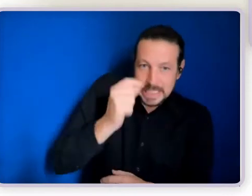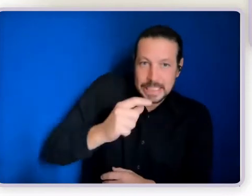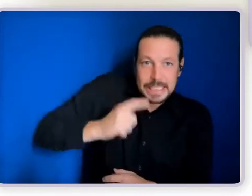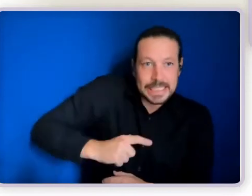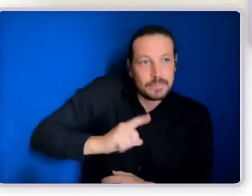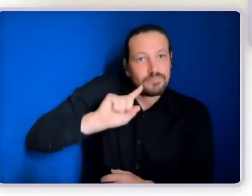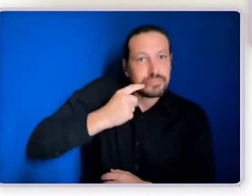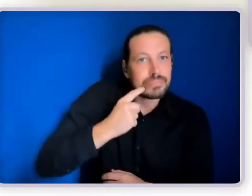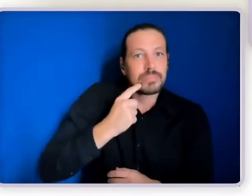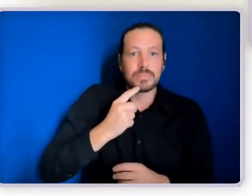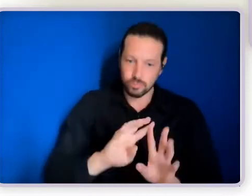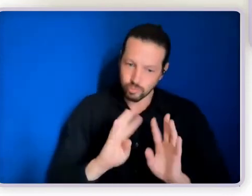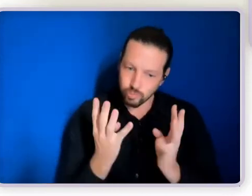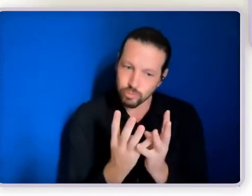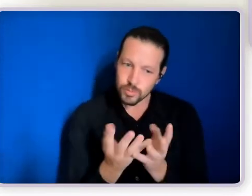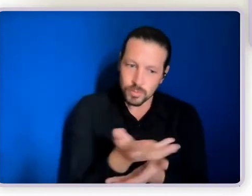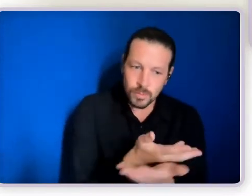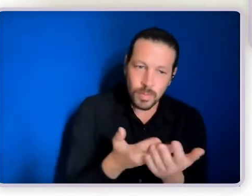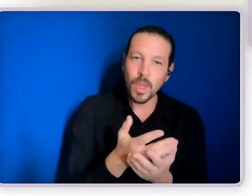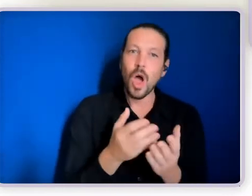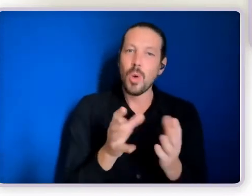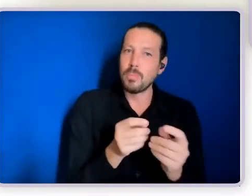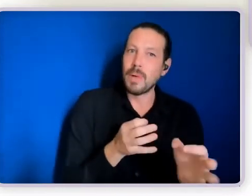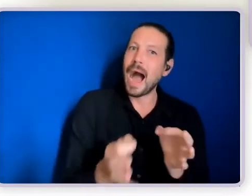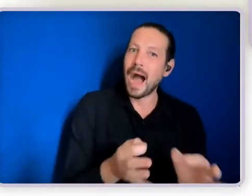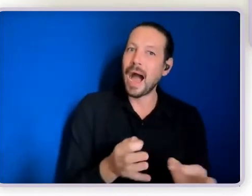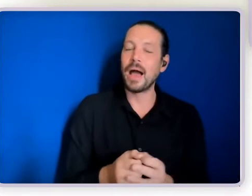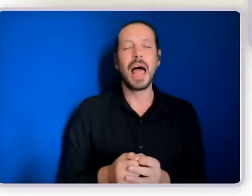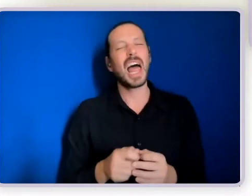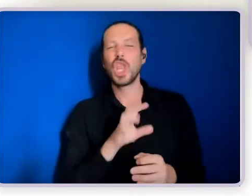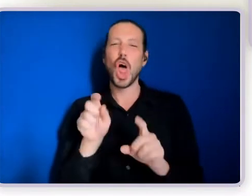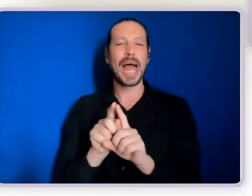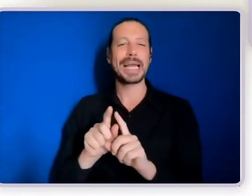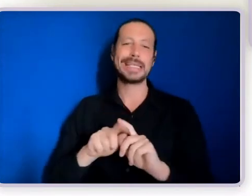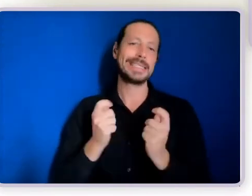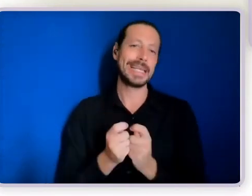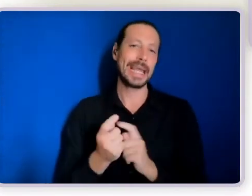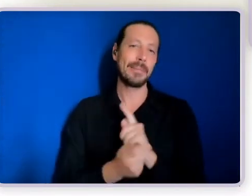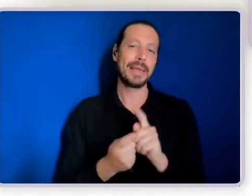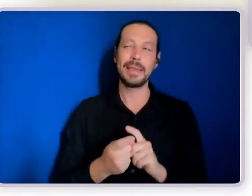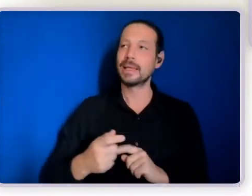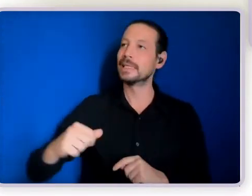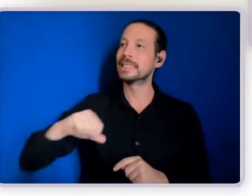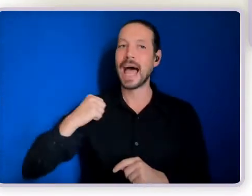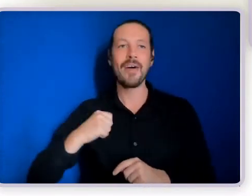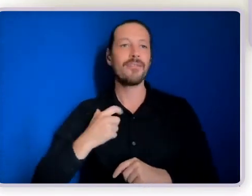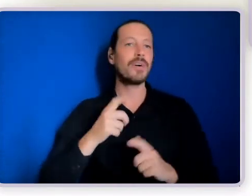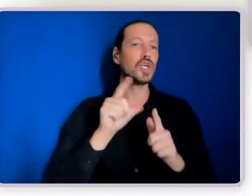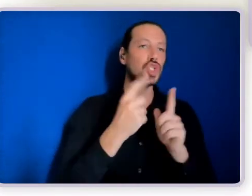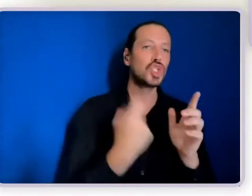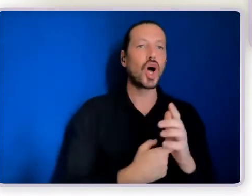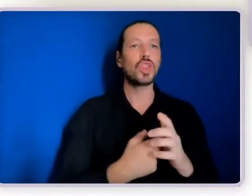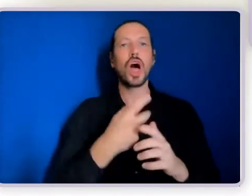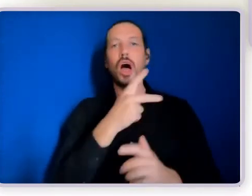And that's important to note. They're certainly not team meetings or staff or professional meetings. And I alluded to that earlier.